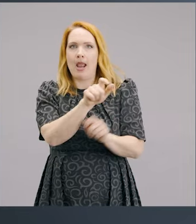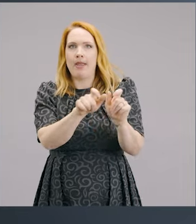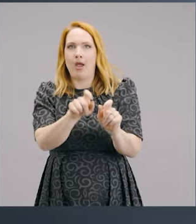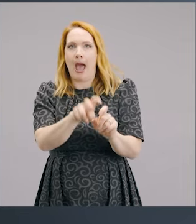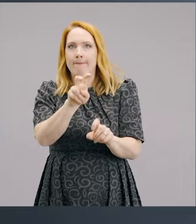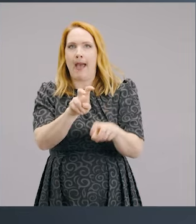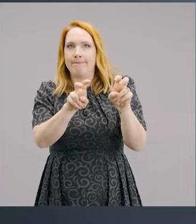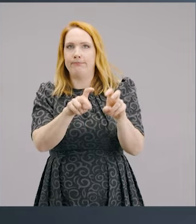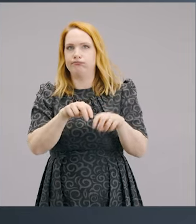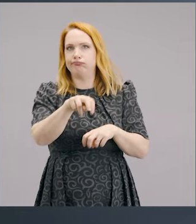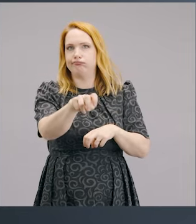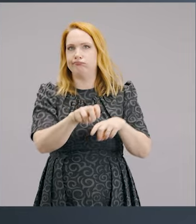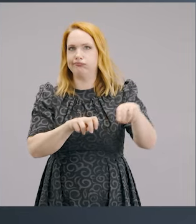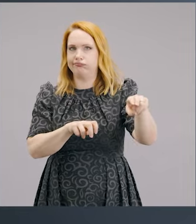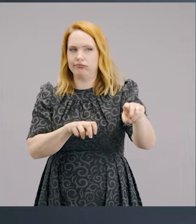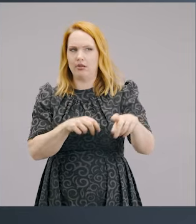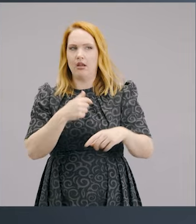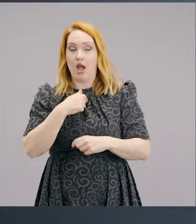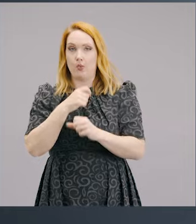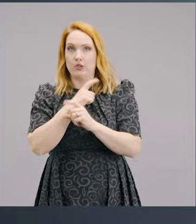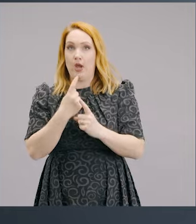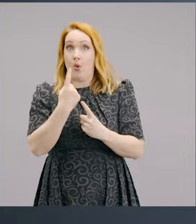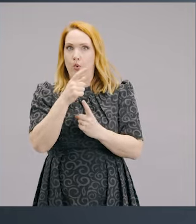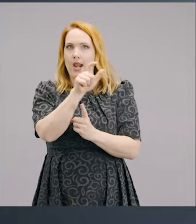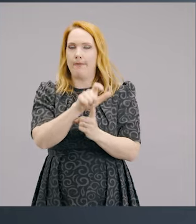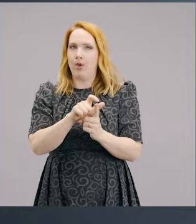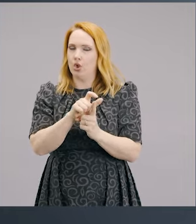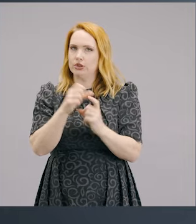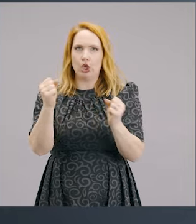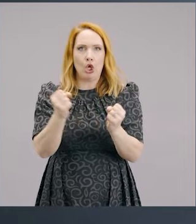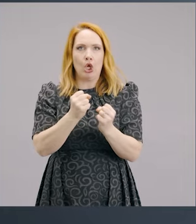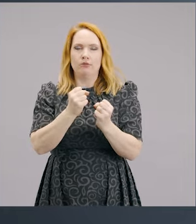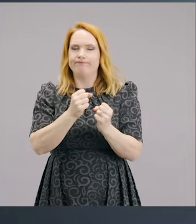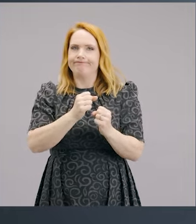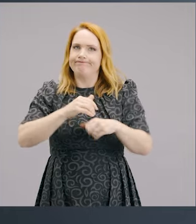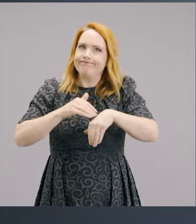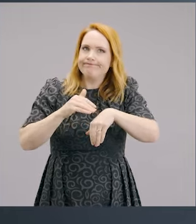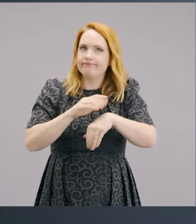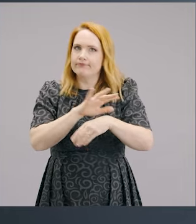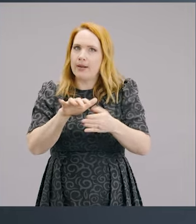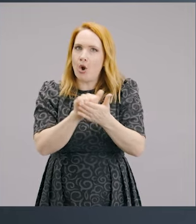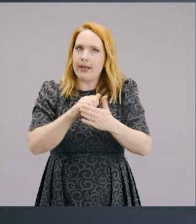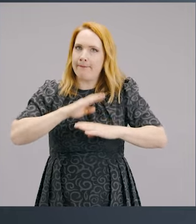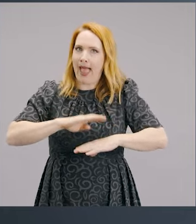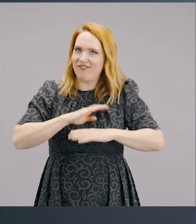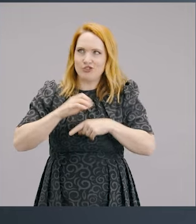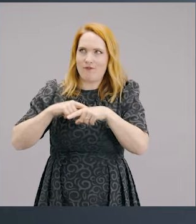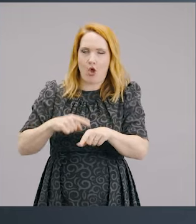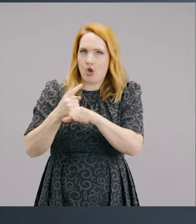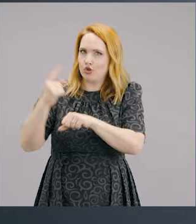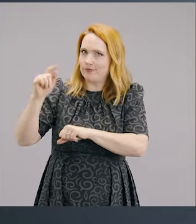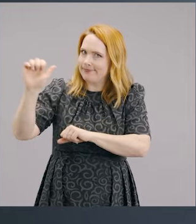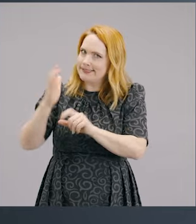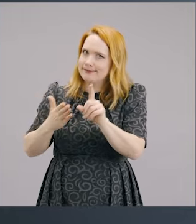their circumstances, I knew both of them were very, one was very in-depth in sexual immorality, because he told me, and another one had a